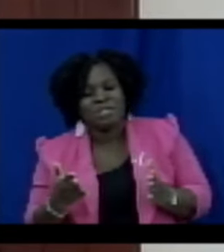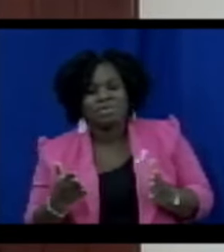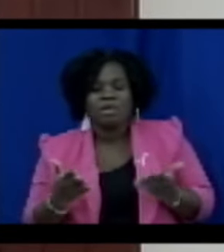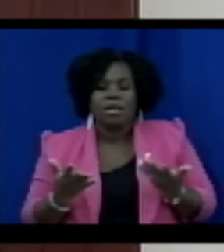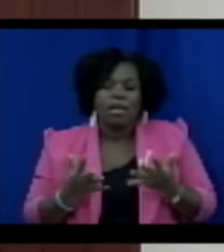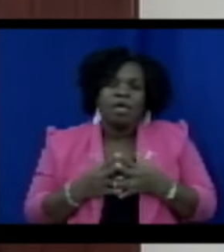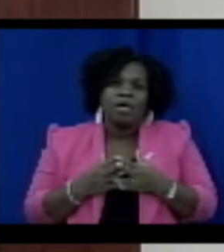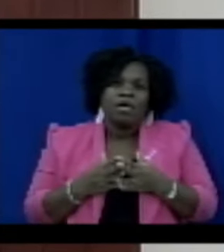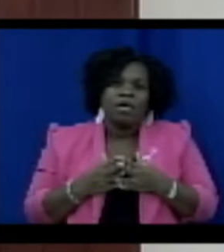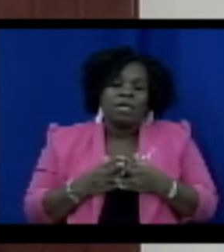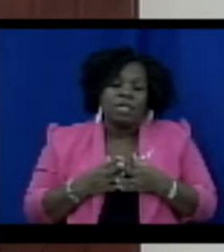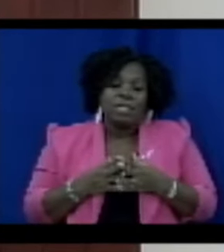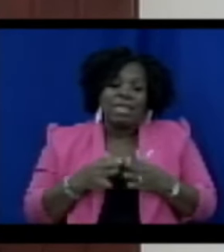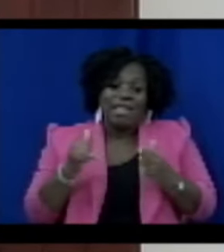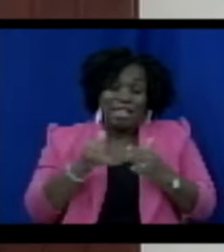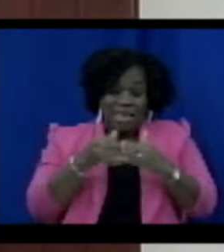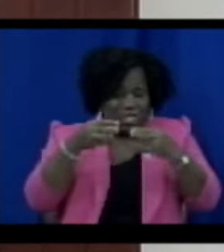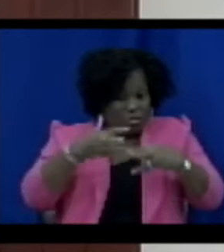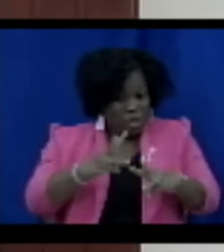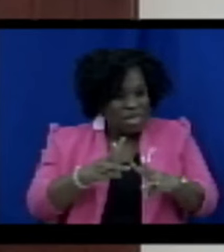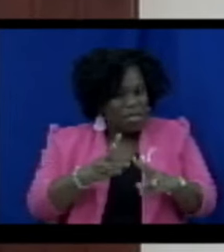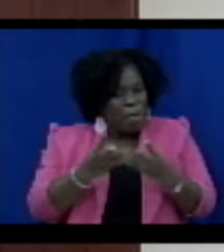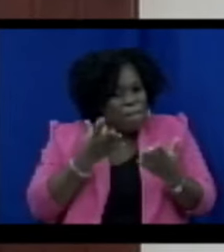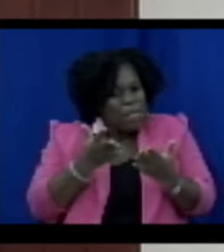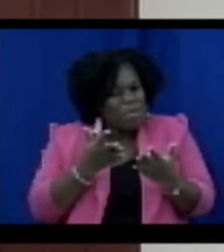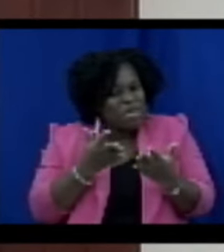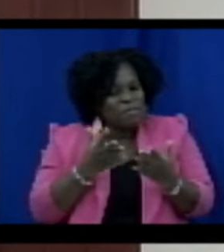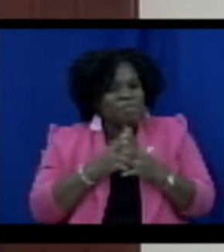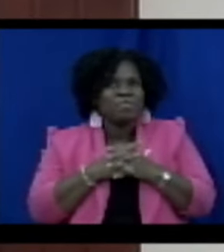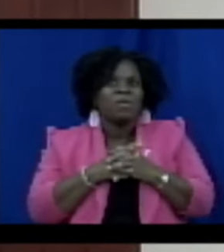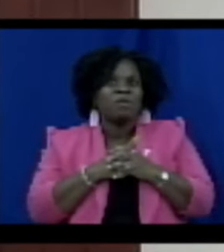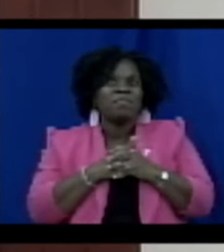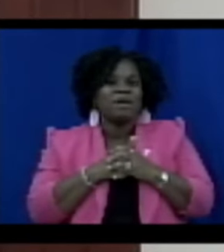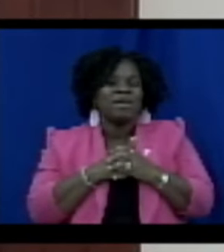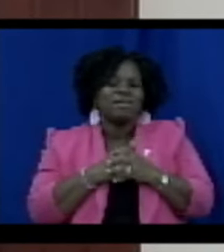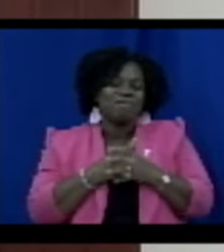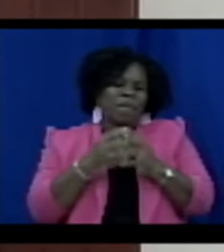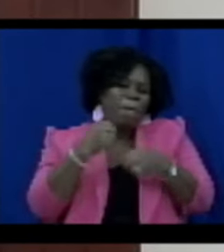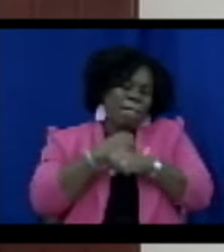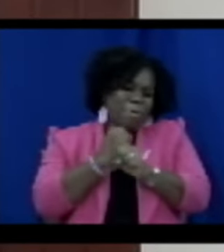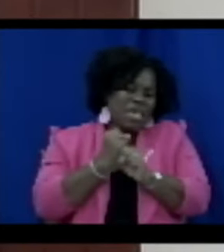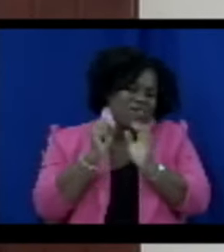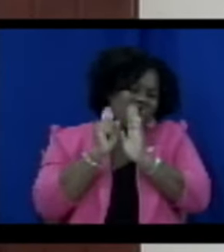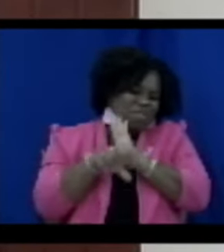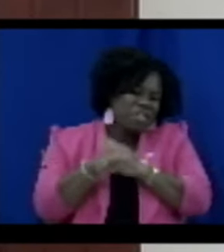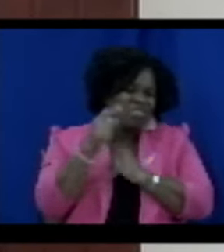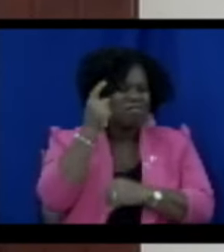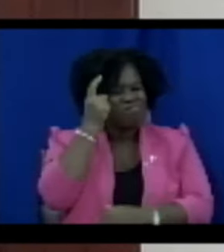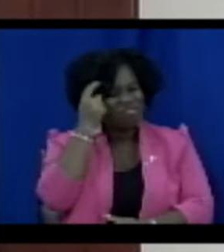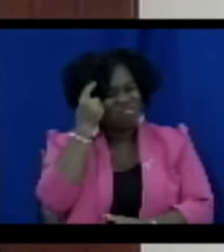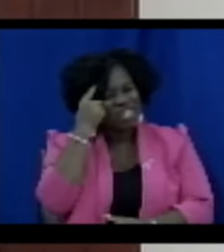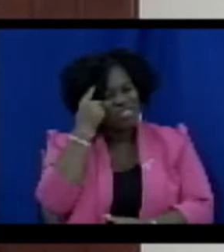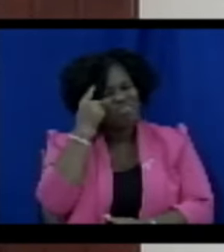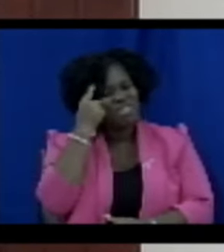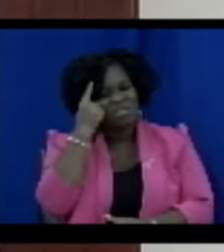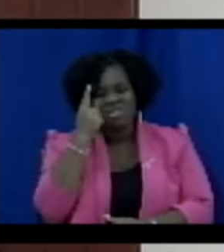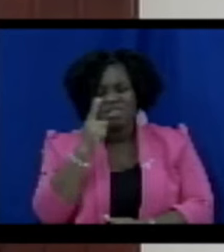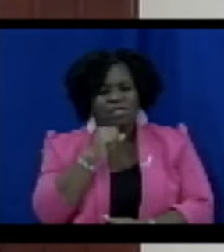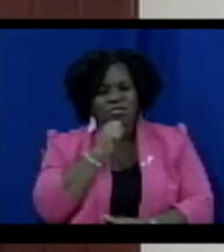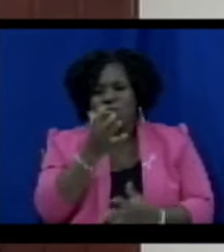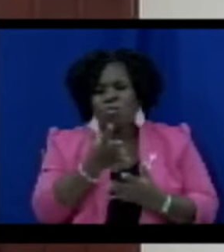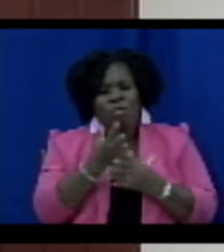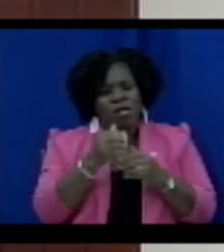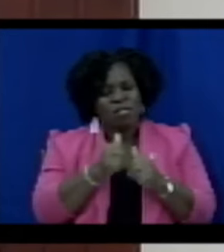potential criminals to weigh the risks and rewards. Two, criminals understand that their criminal proceeds could be